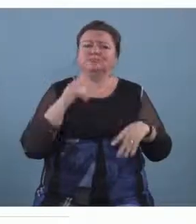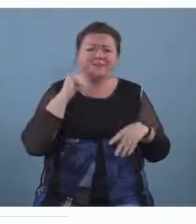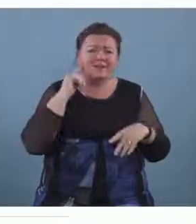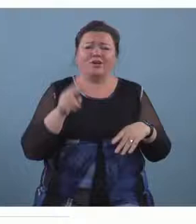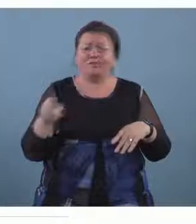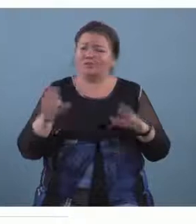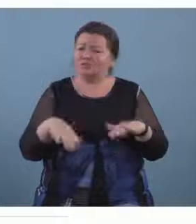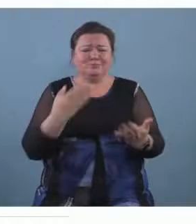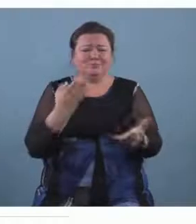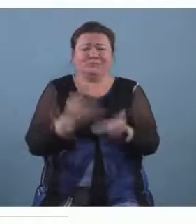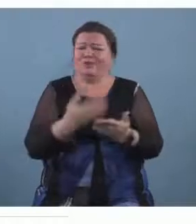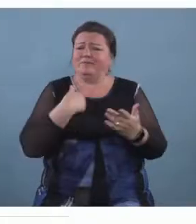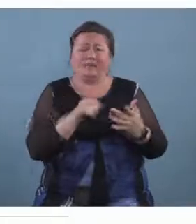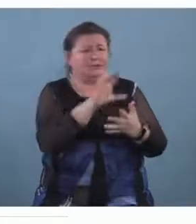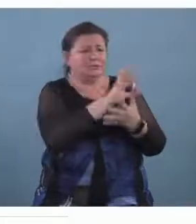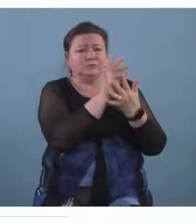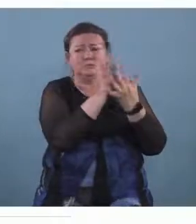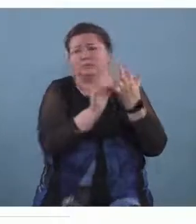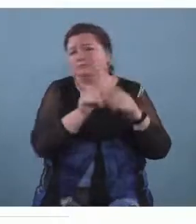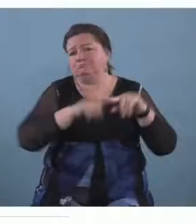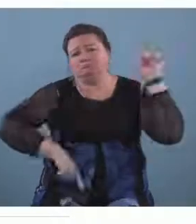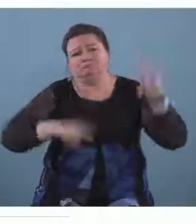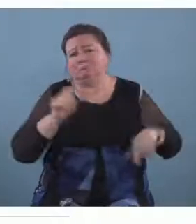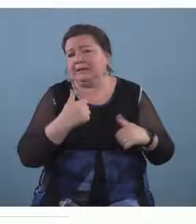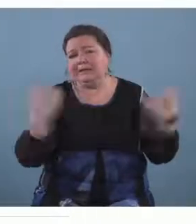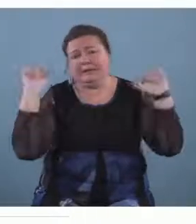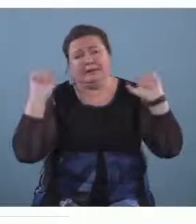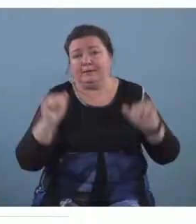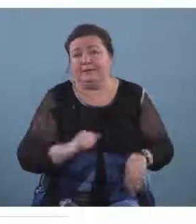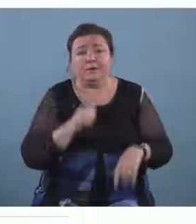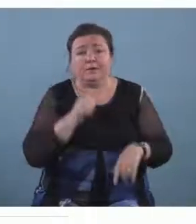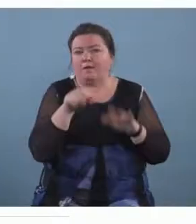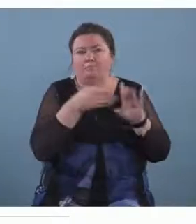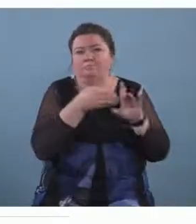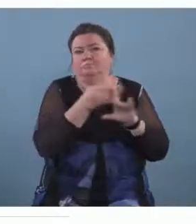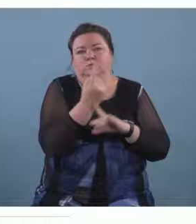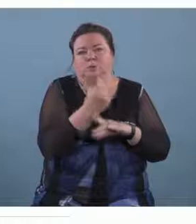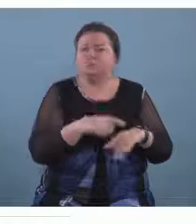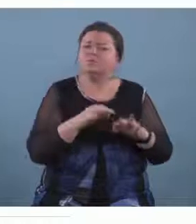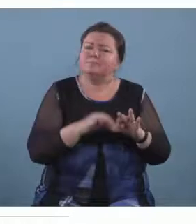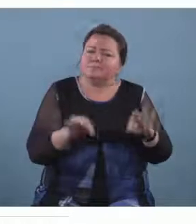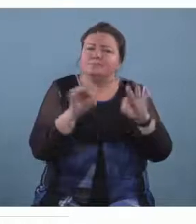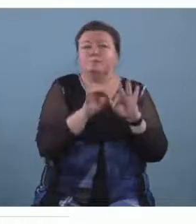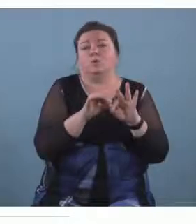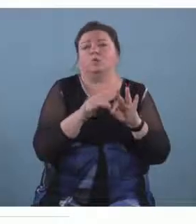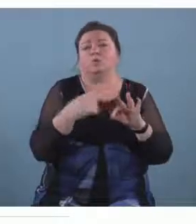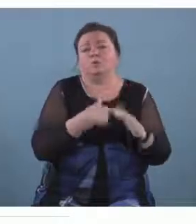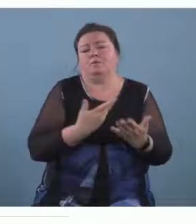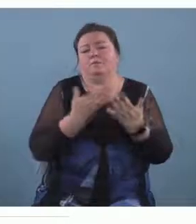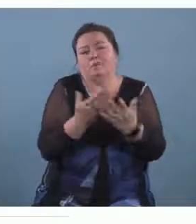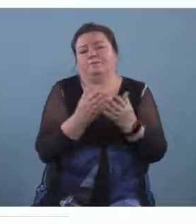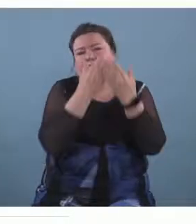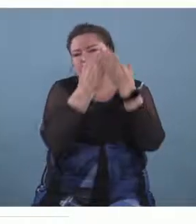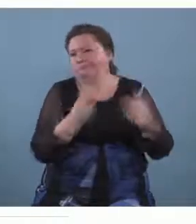can tend to choose any kind of instrument and therefore it's very important that we offer the widest